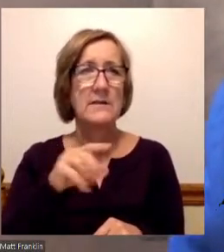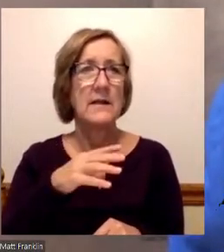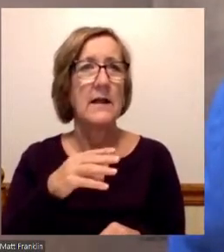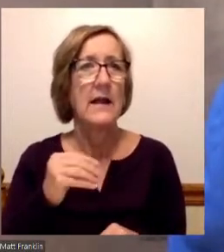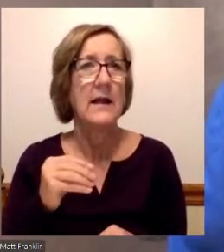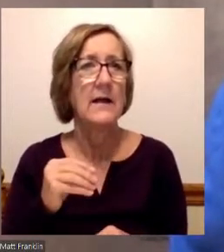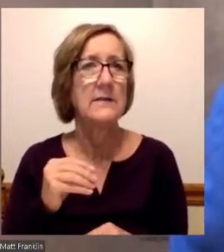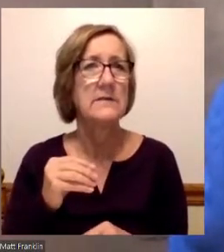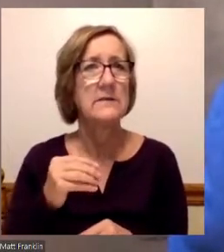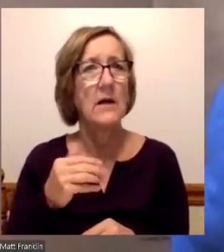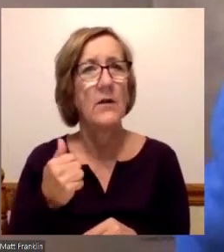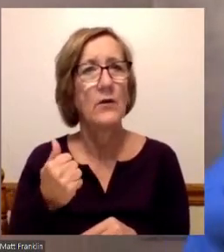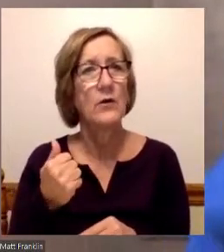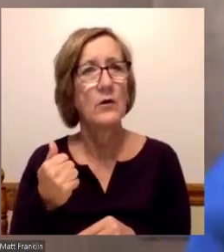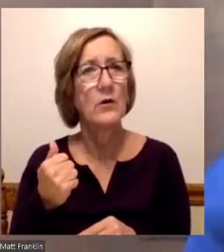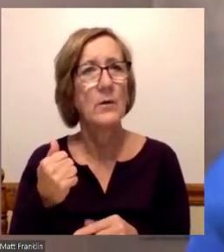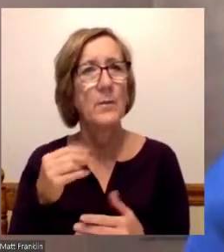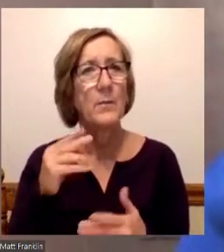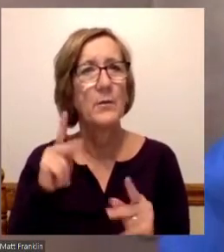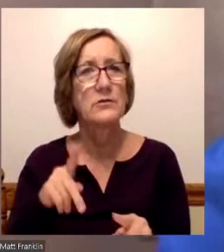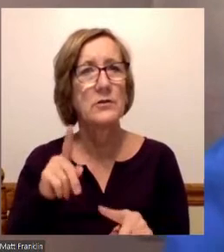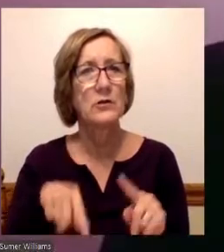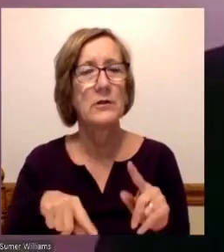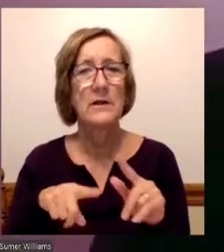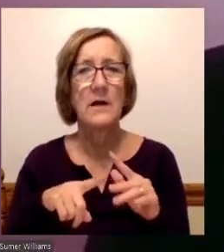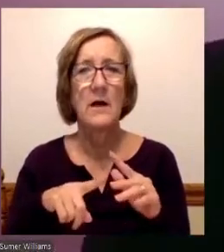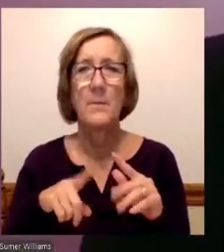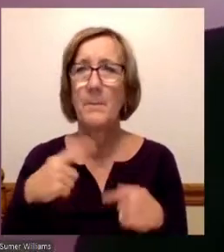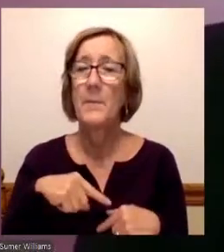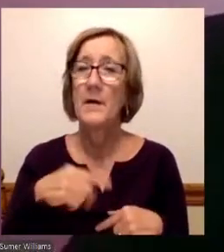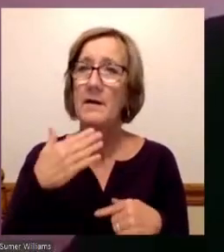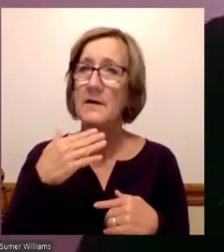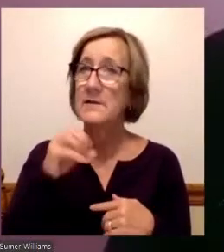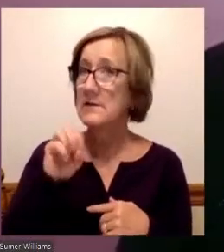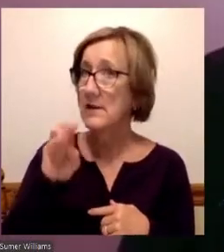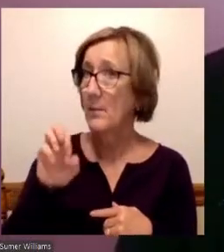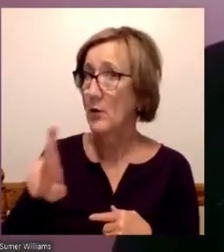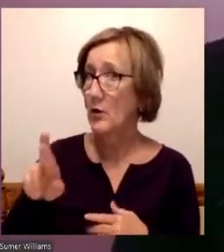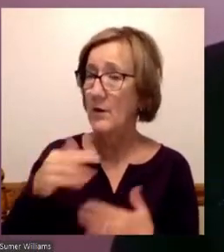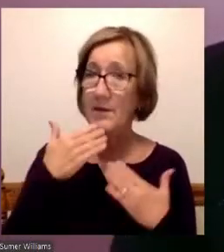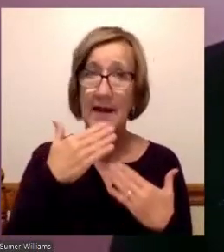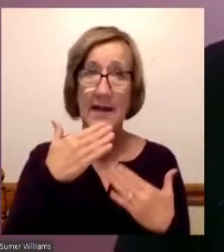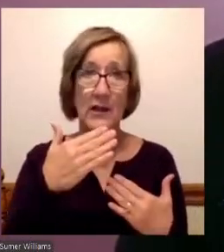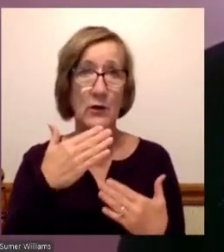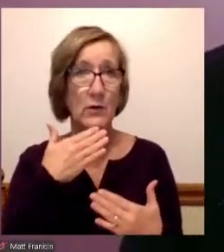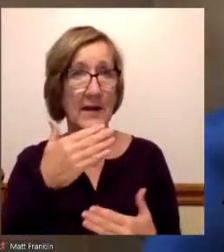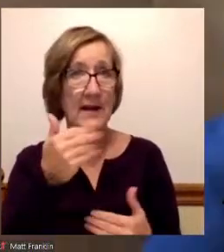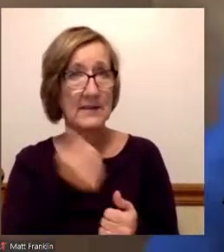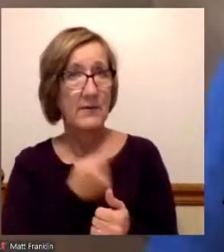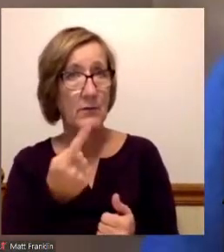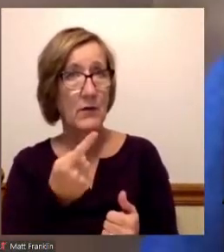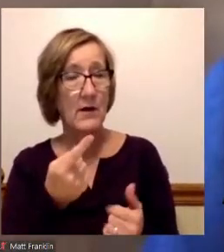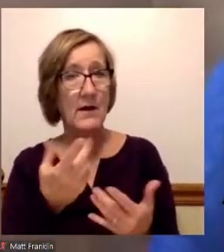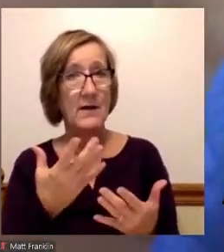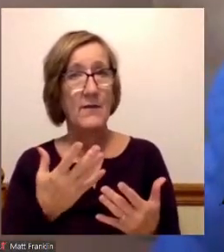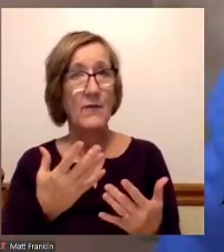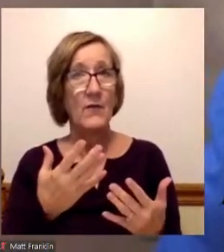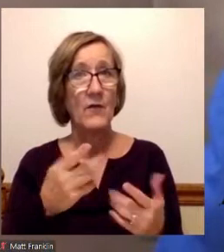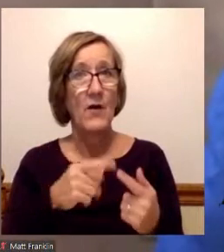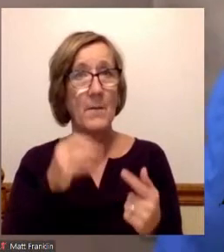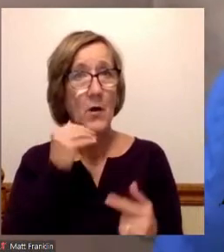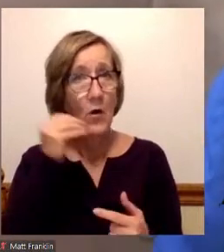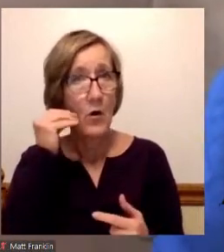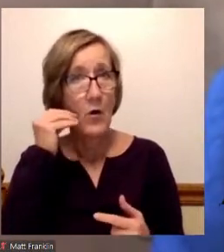question for us. Summer? Thank you. Thanks everyone for tuning in from home